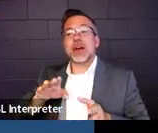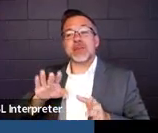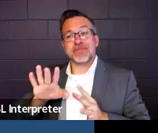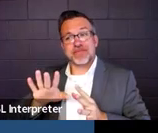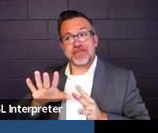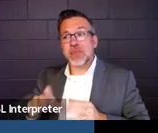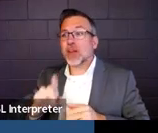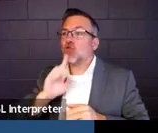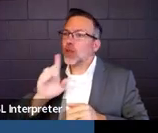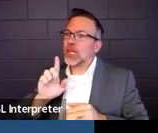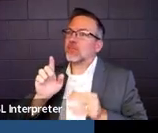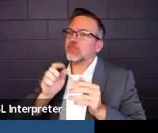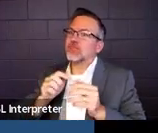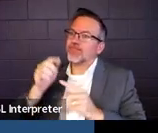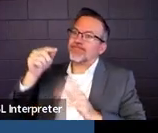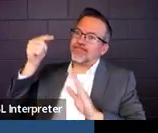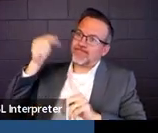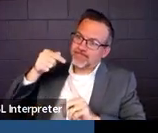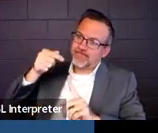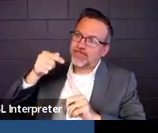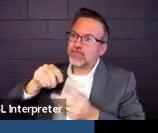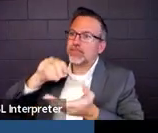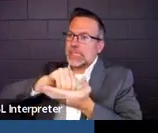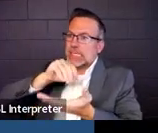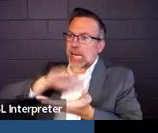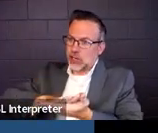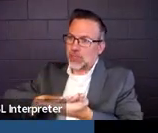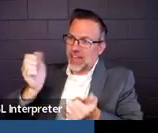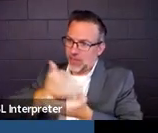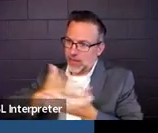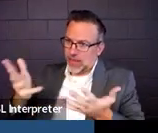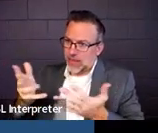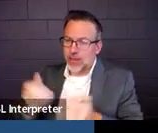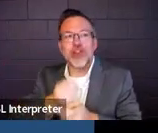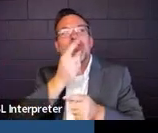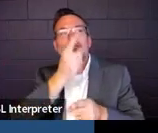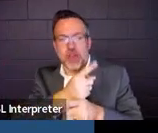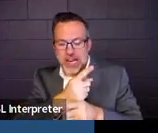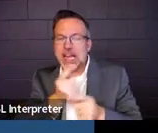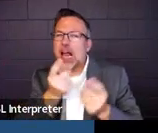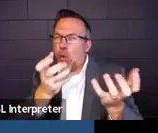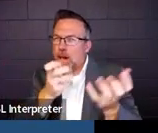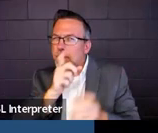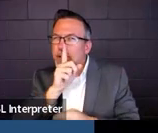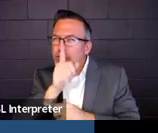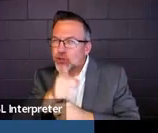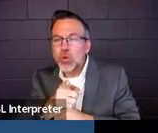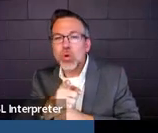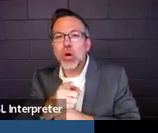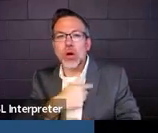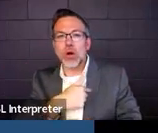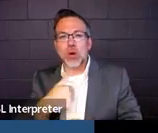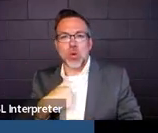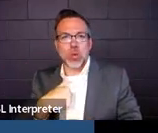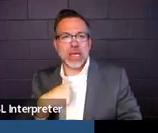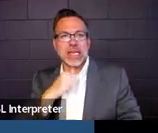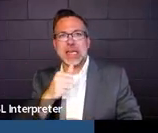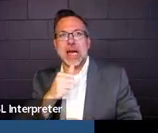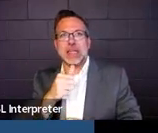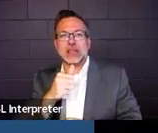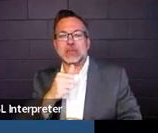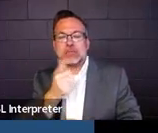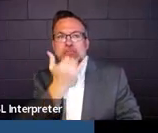about documenting everything. Yeah. I just wanted to make sure that we did this, we didn't go the wrong way on that.